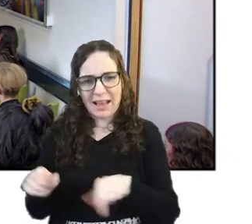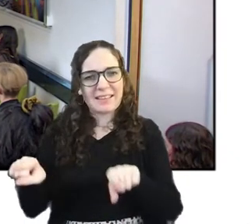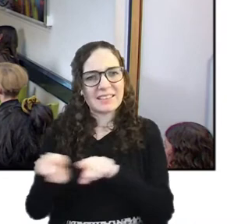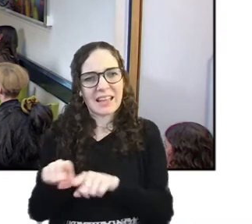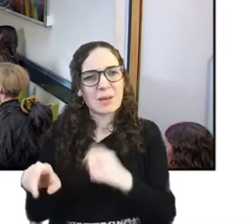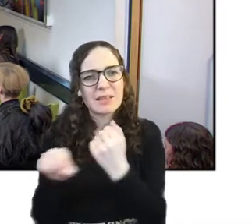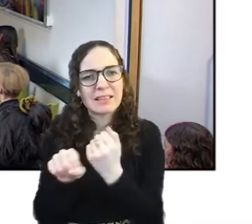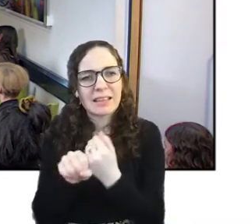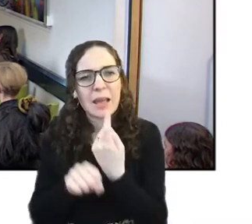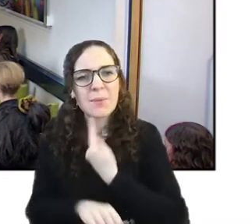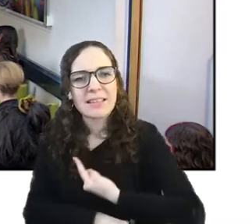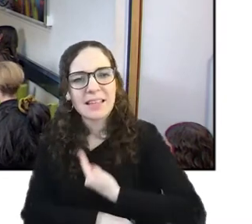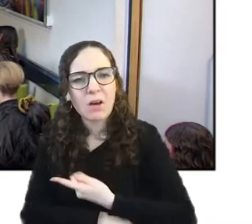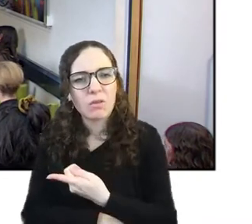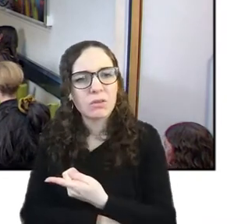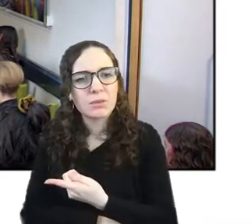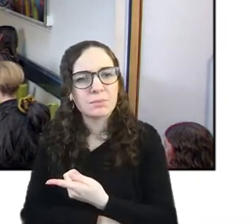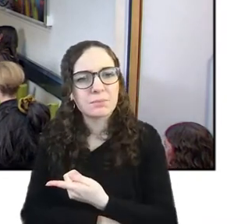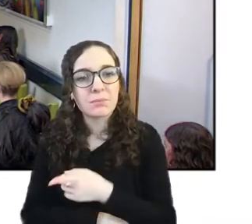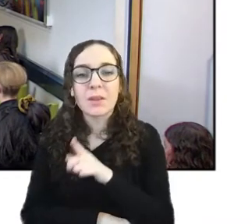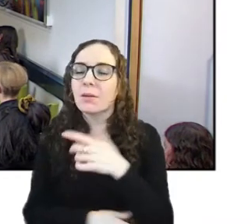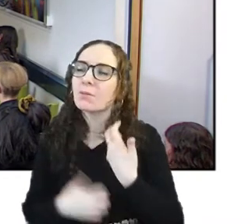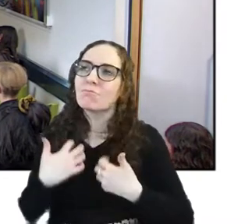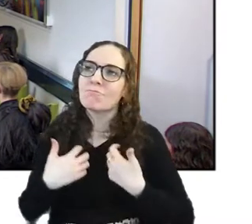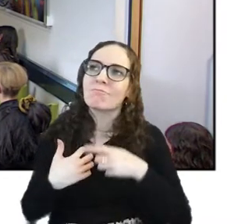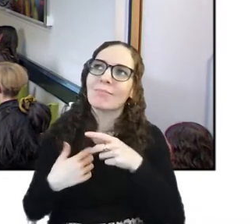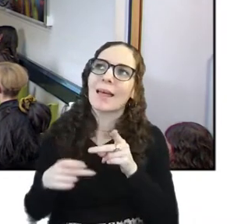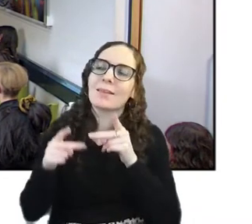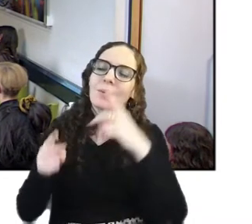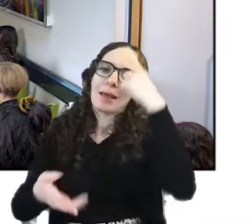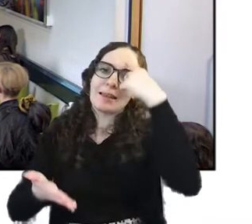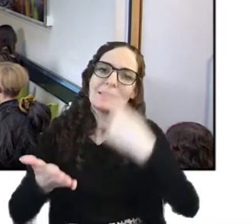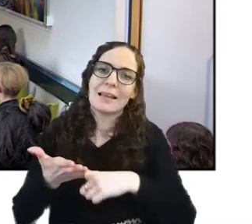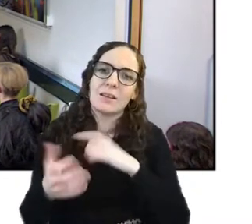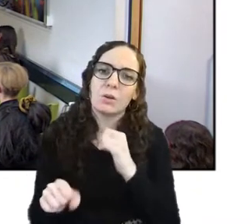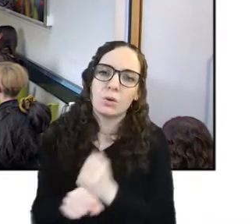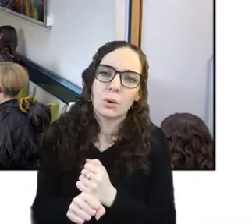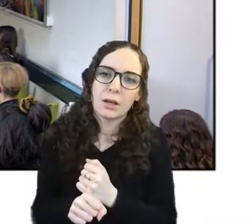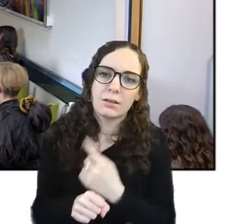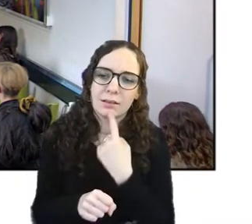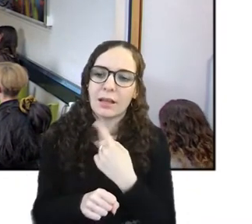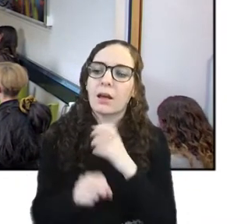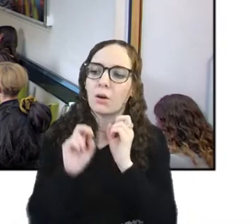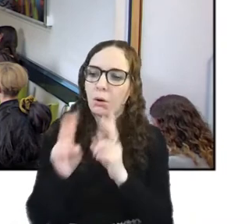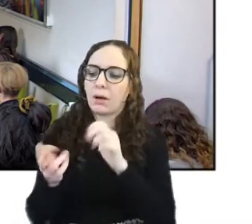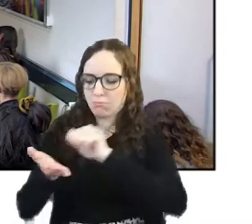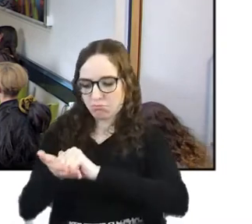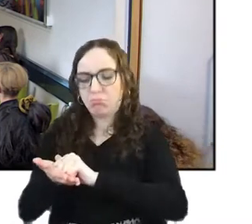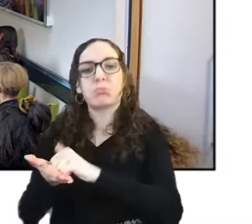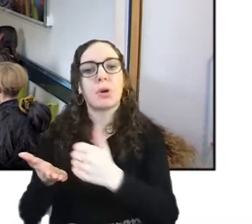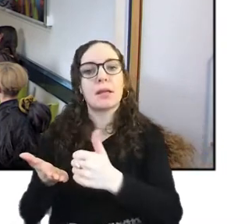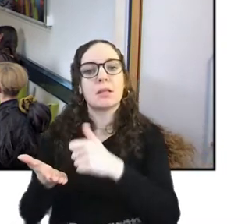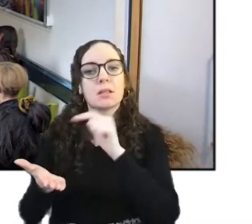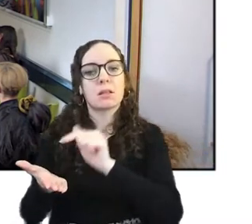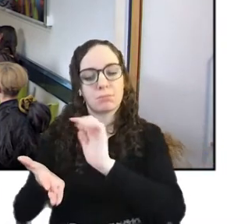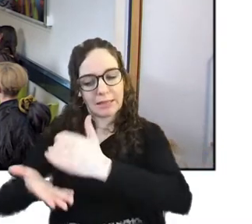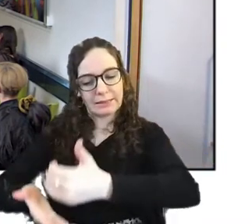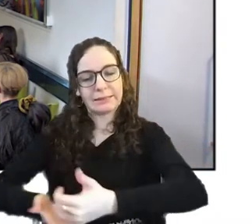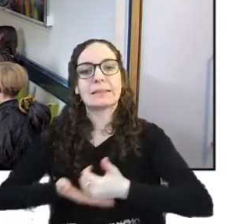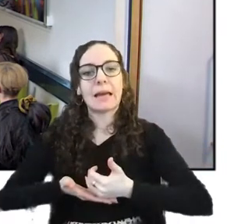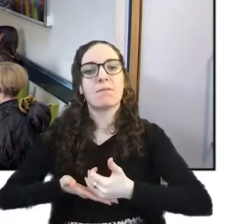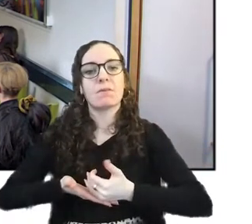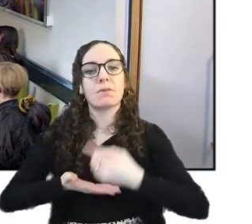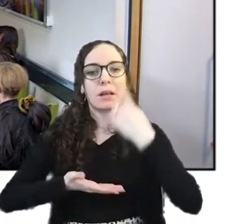interesting that you know that's the way they decided to go with it and be like okay you know print is safer and we can preserve that